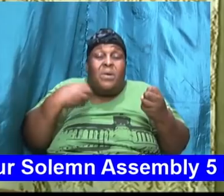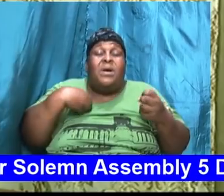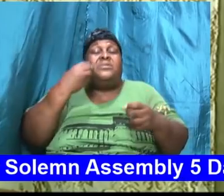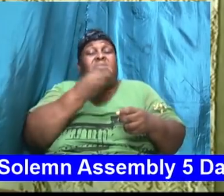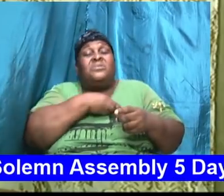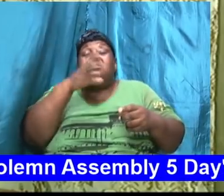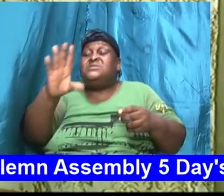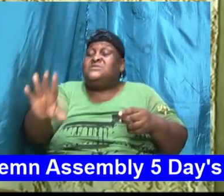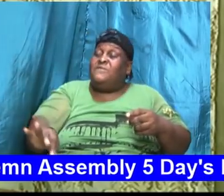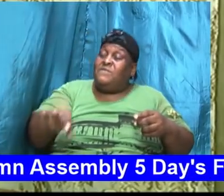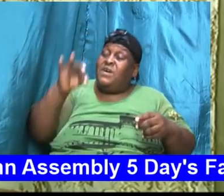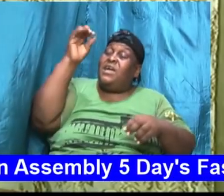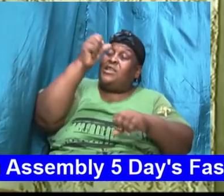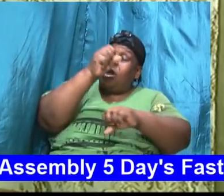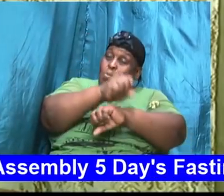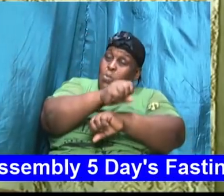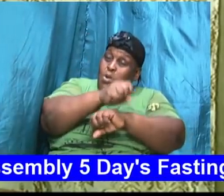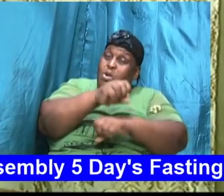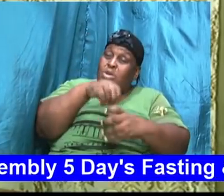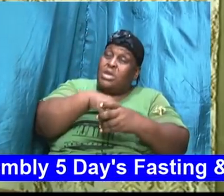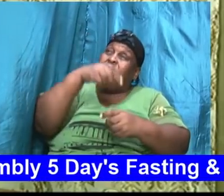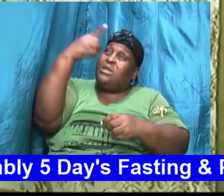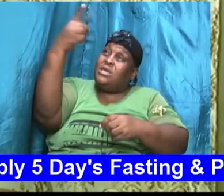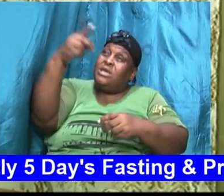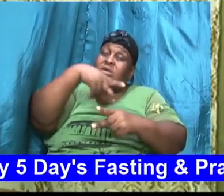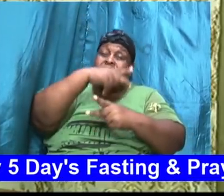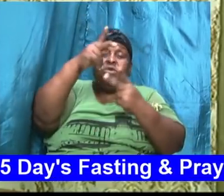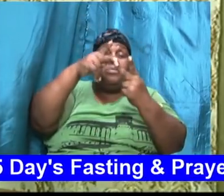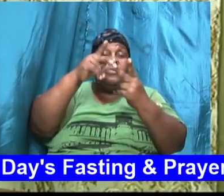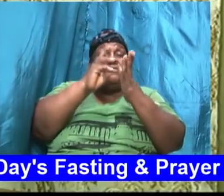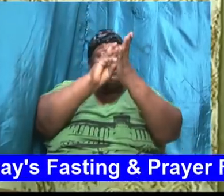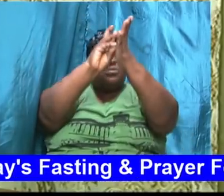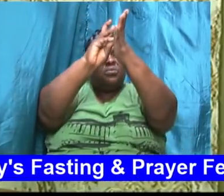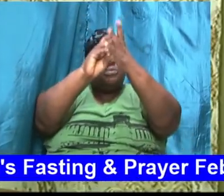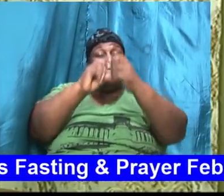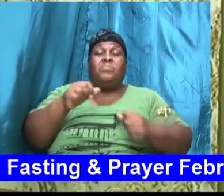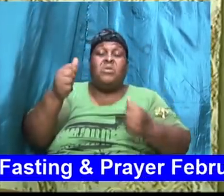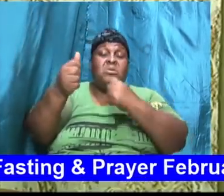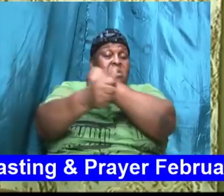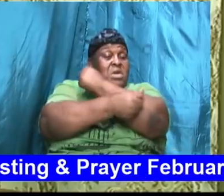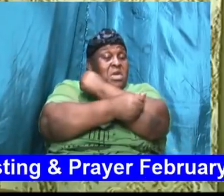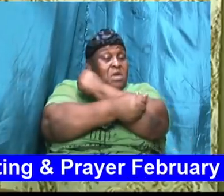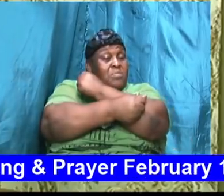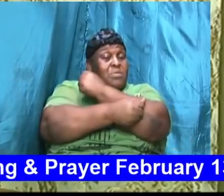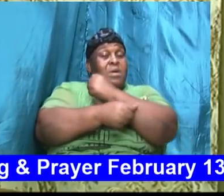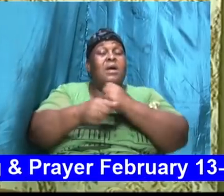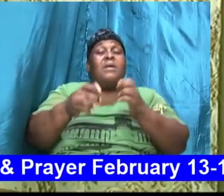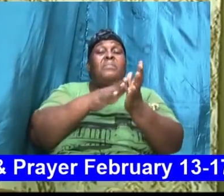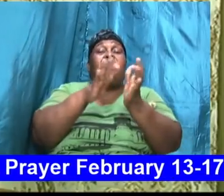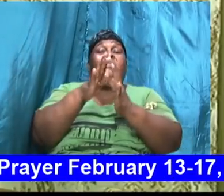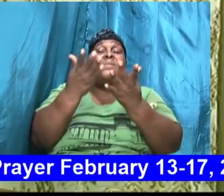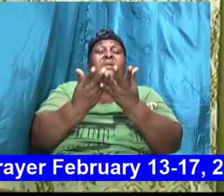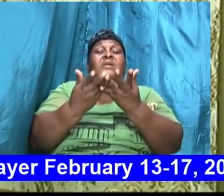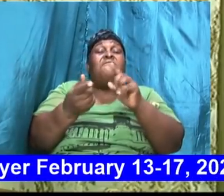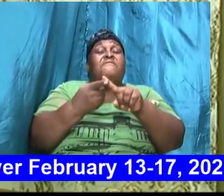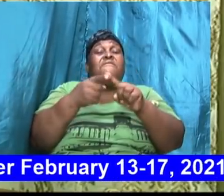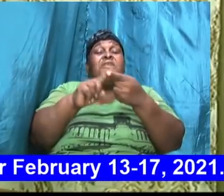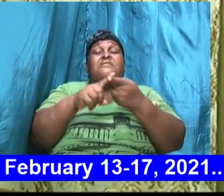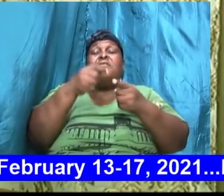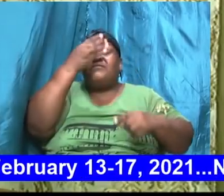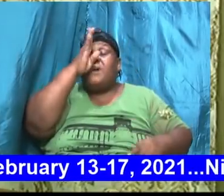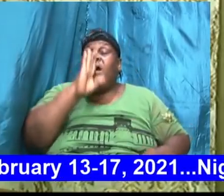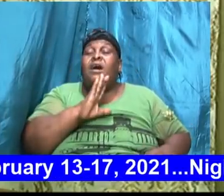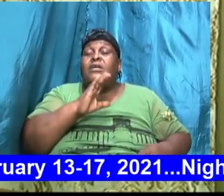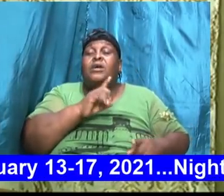to operate in his perfect will Abraham the Bible said was a friend of God and I mention it